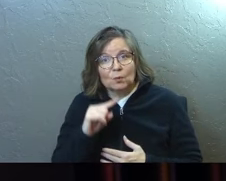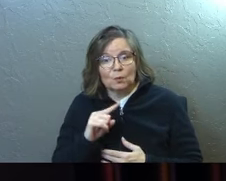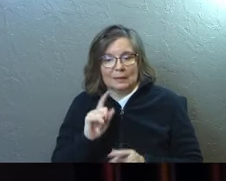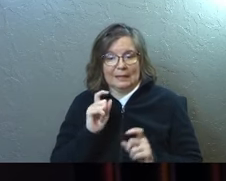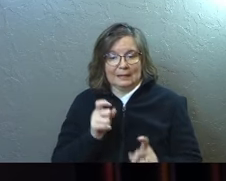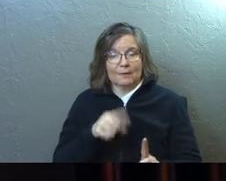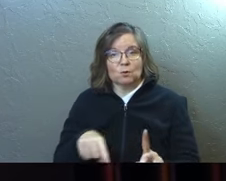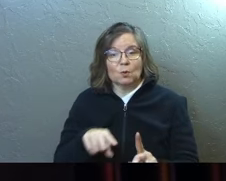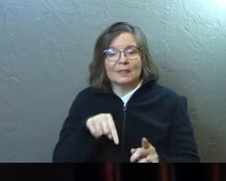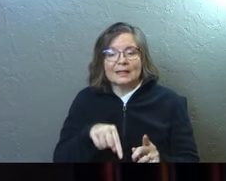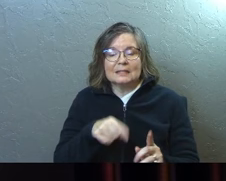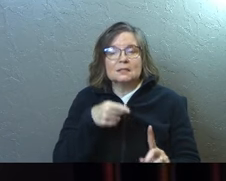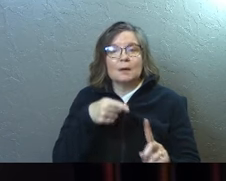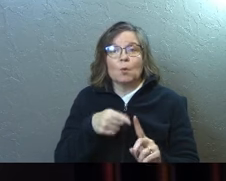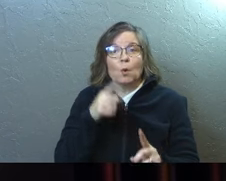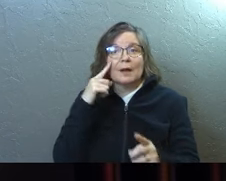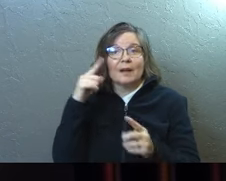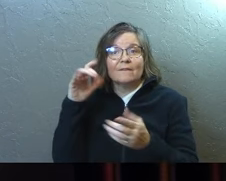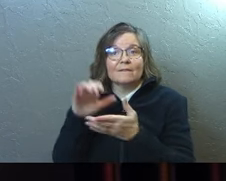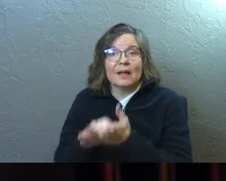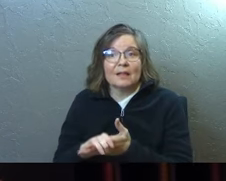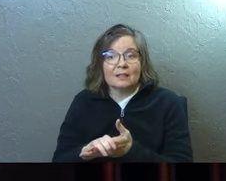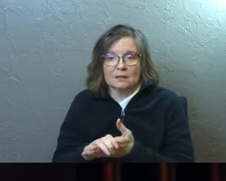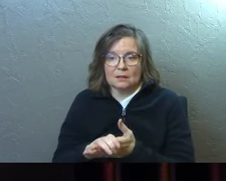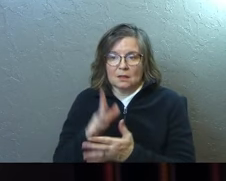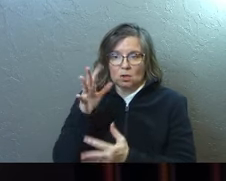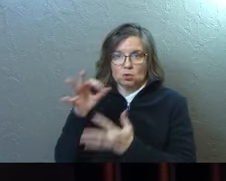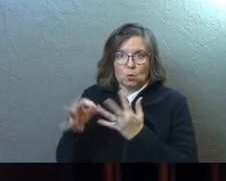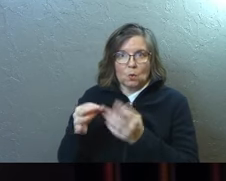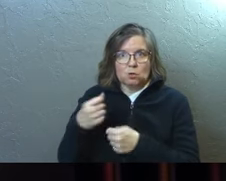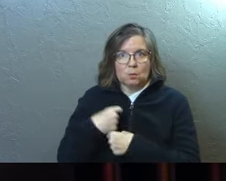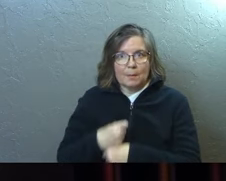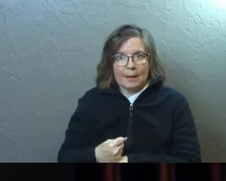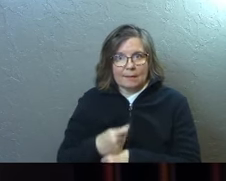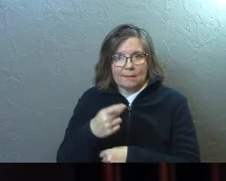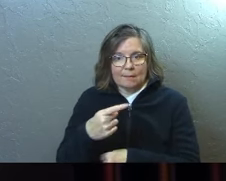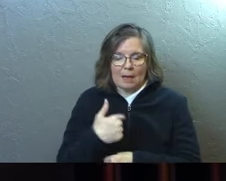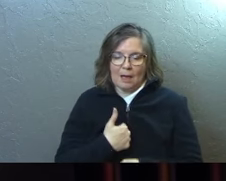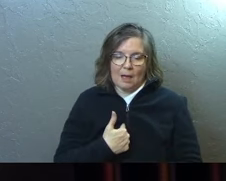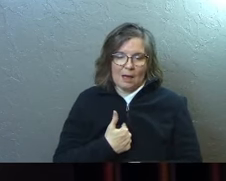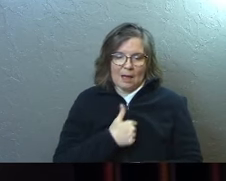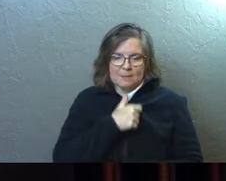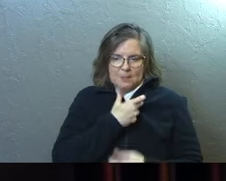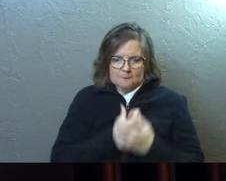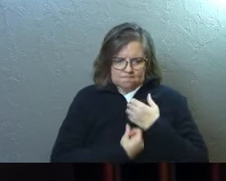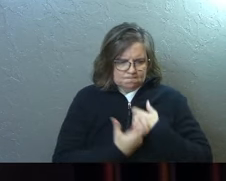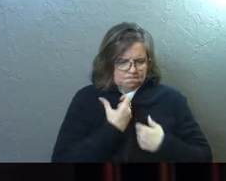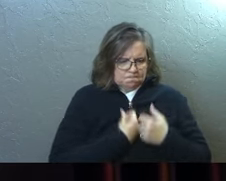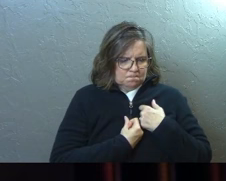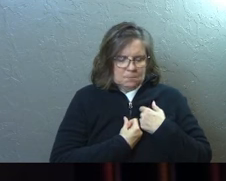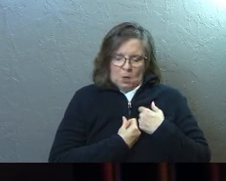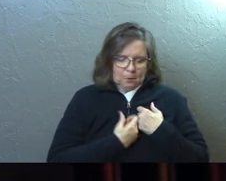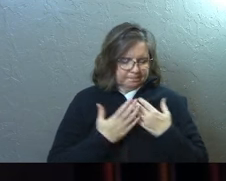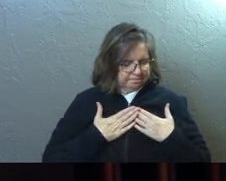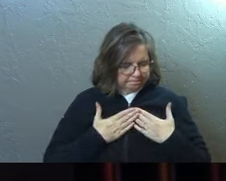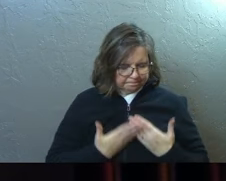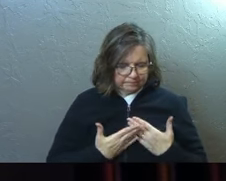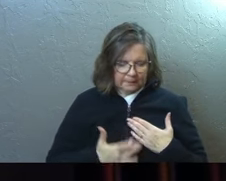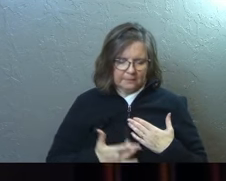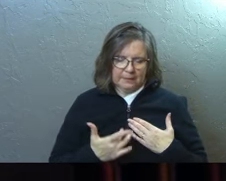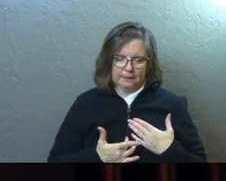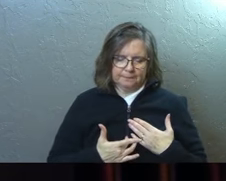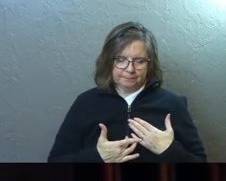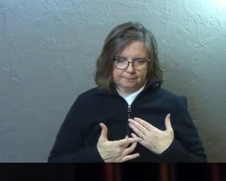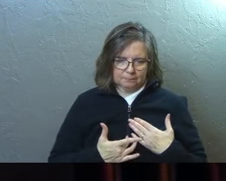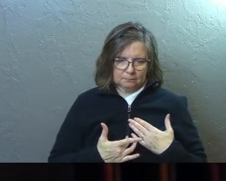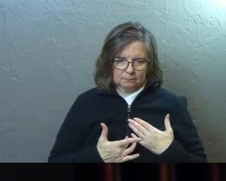God gave them to you. This is a point of faith. This is a choice that you make. I'm not going to hold them back. I'm going to feel them. I'm going